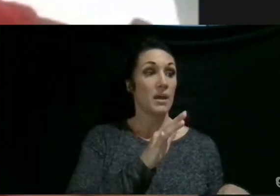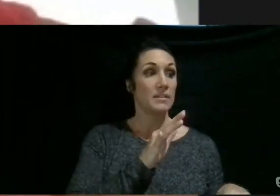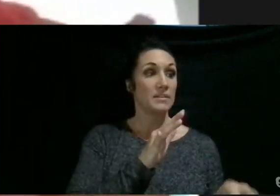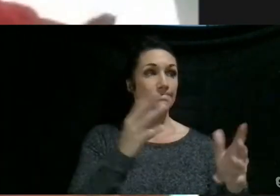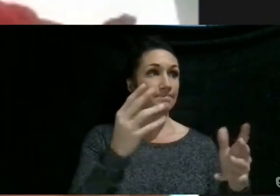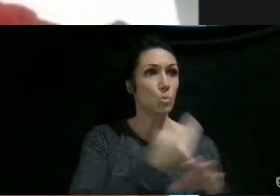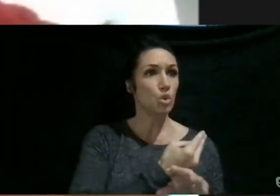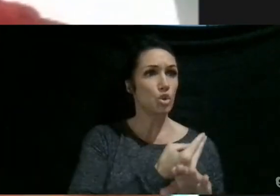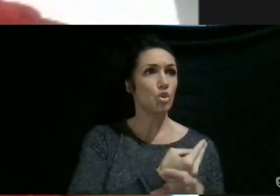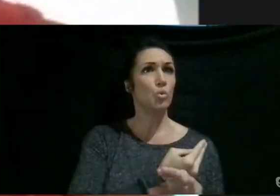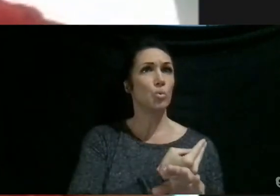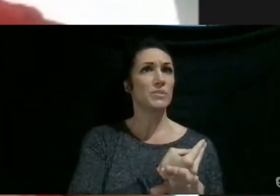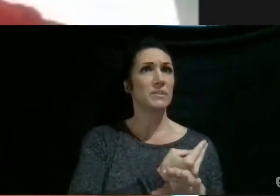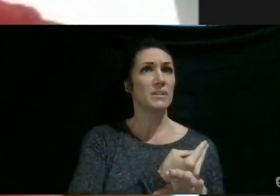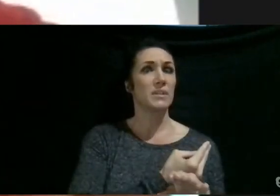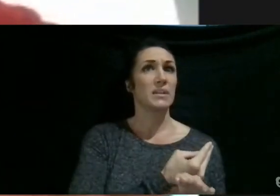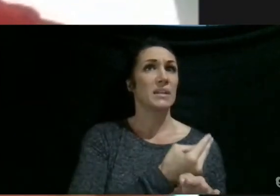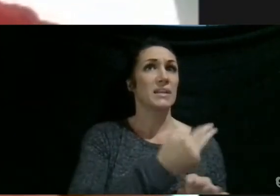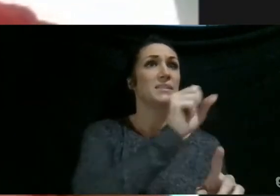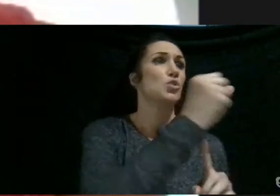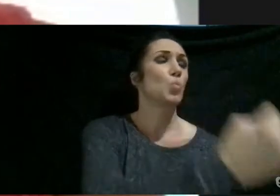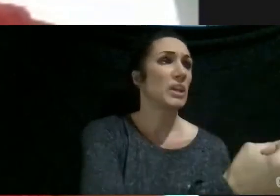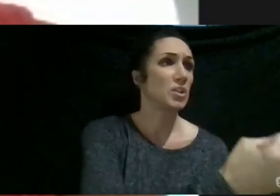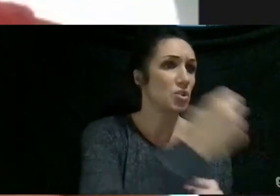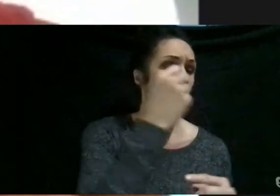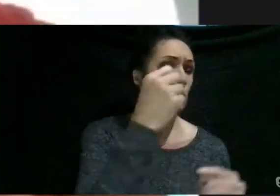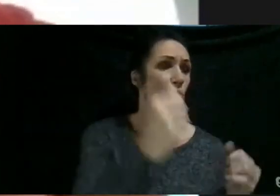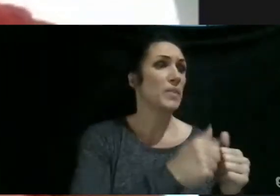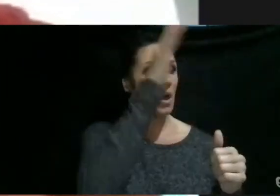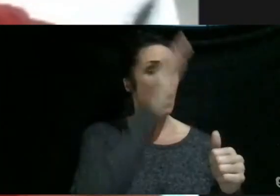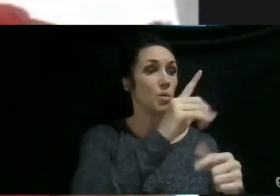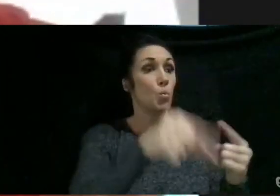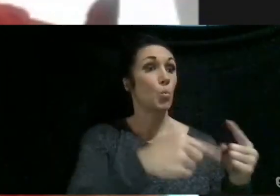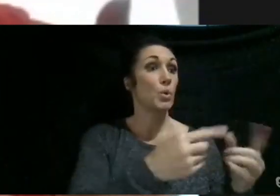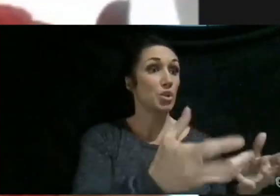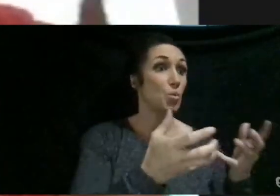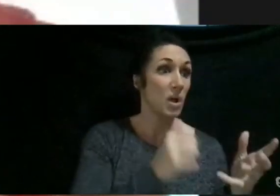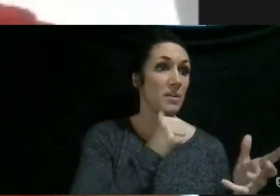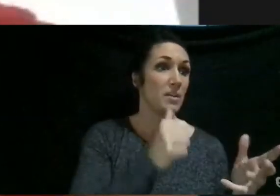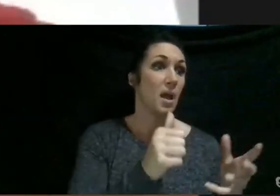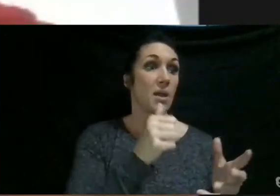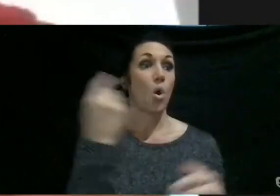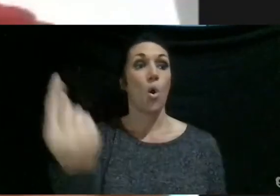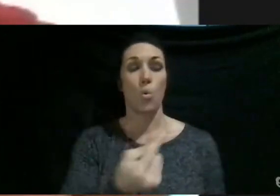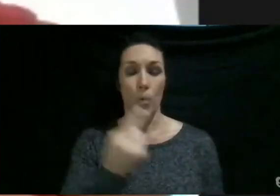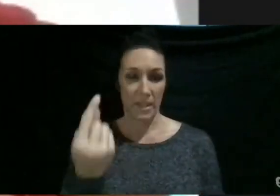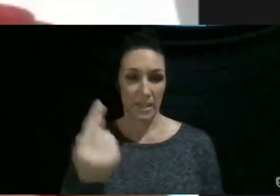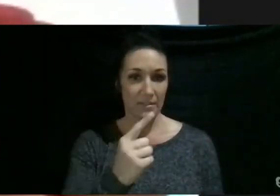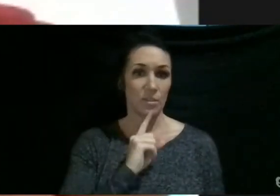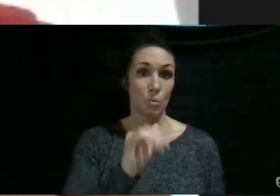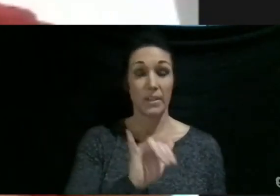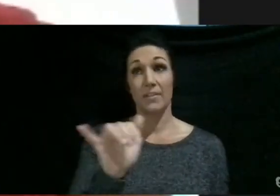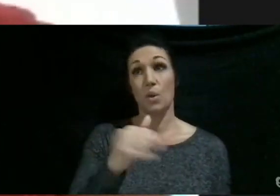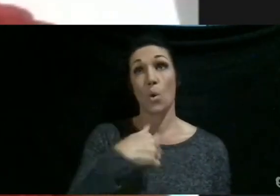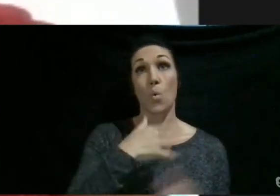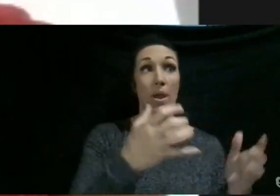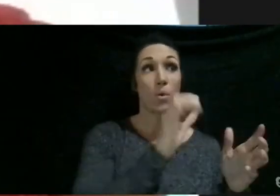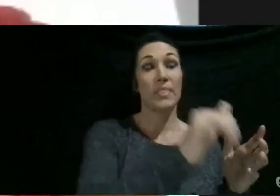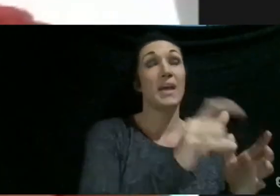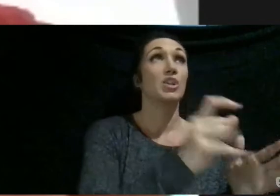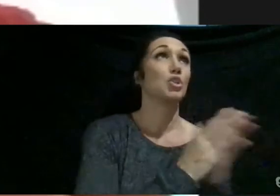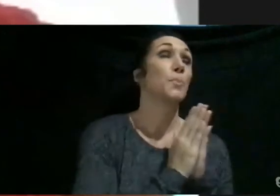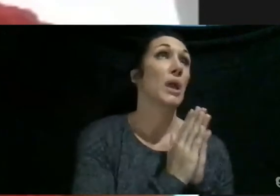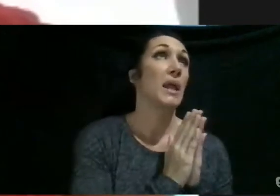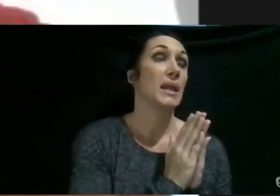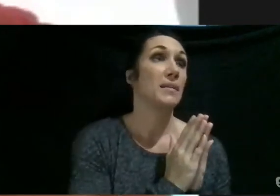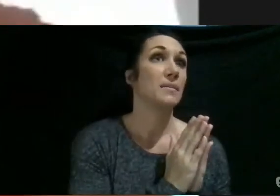it when it's okay for you and you use it when you need something. You're not using it all the time. It's very like, oh I want this. I should pray about it. You should be